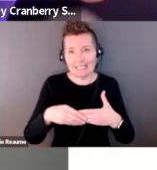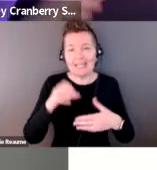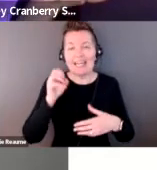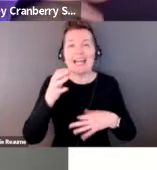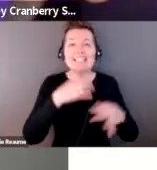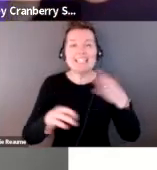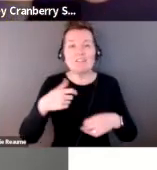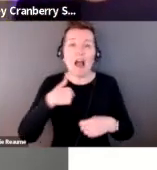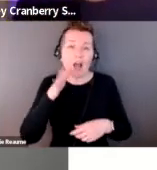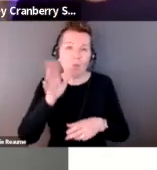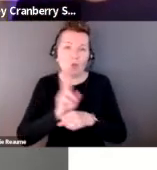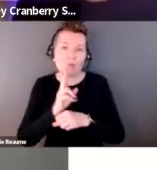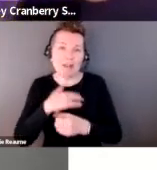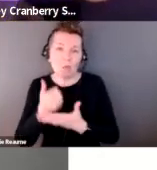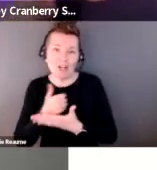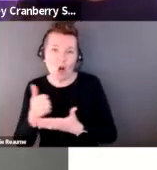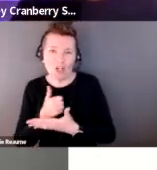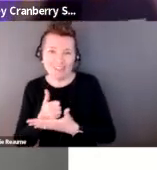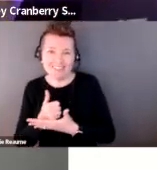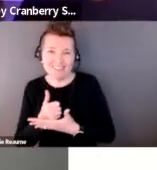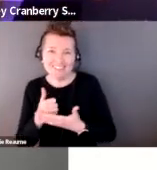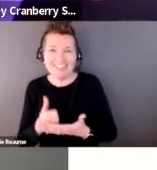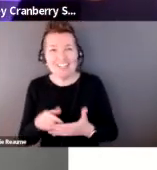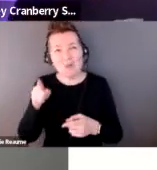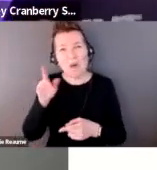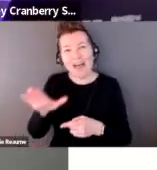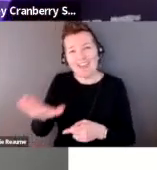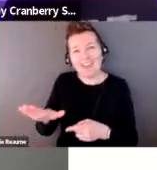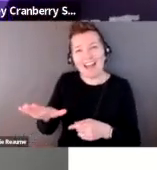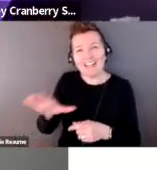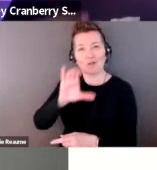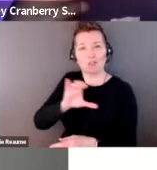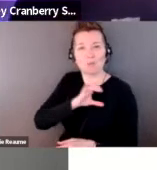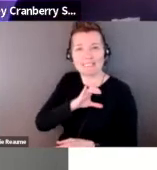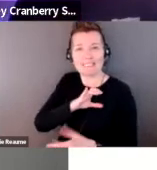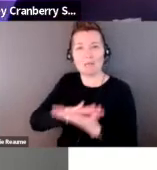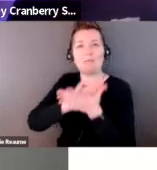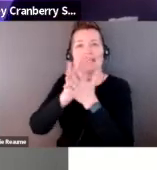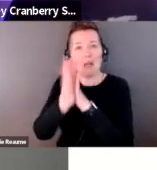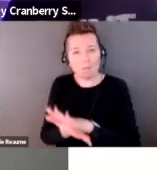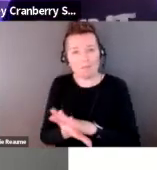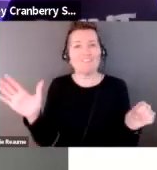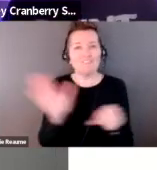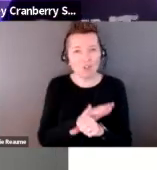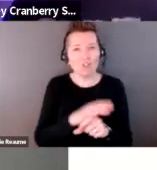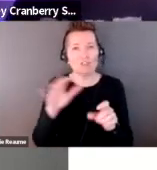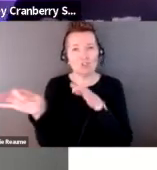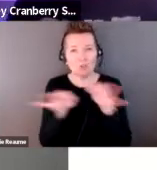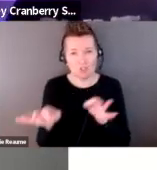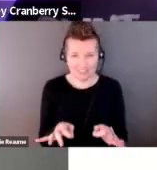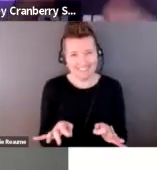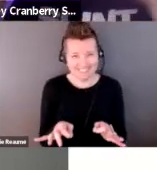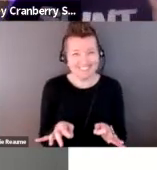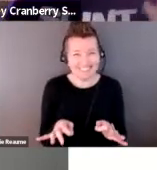basically taking like that defining characteristic and making it the whole thing. So in this case, this